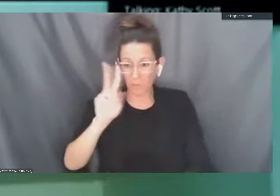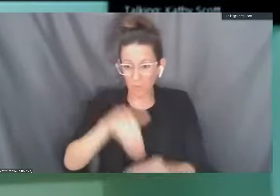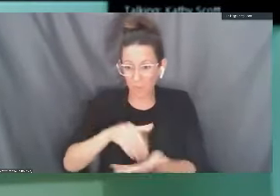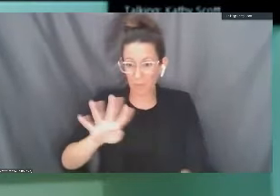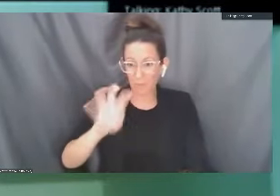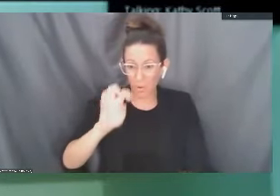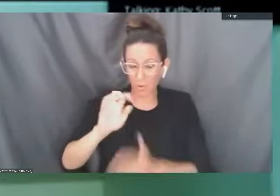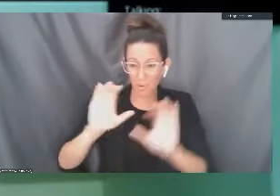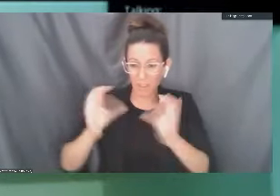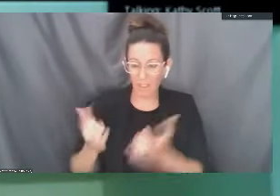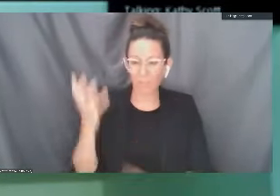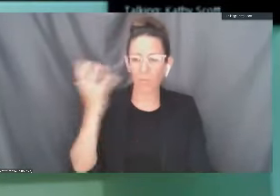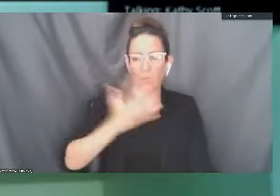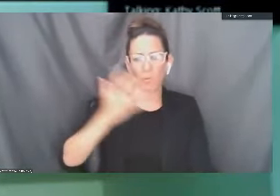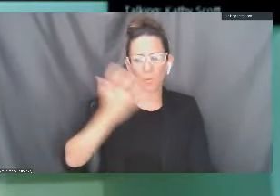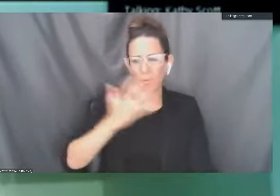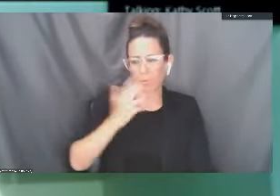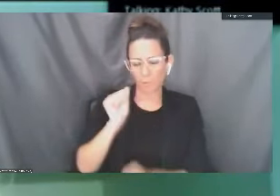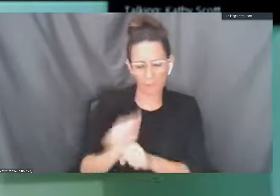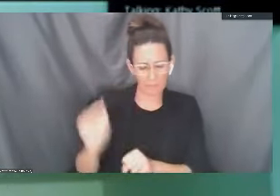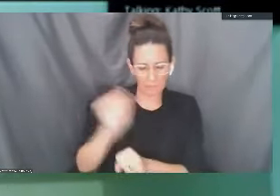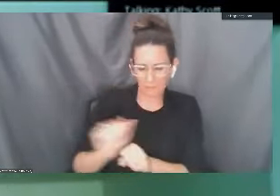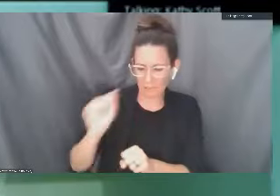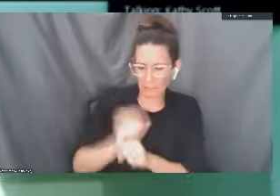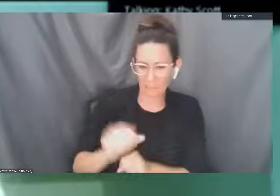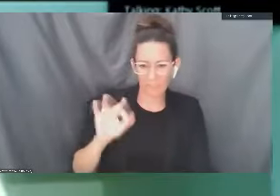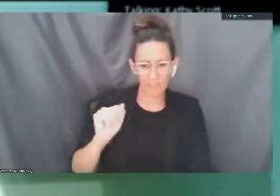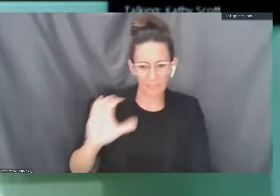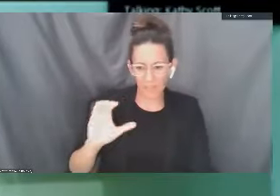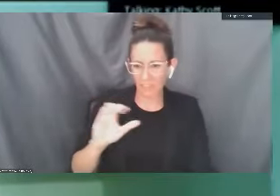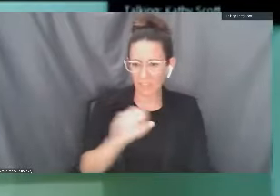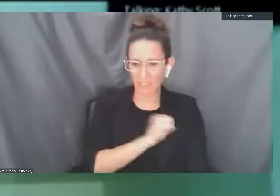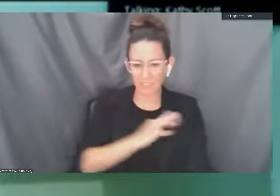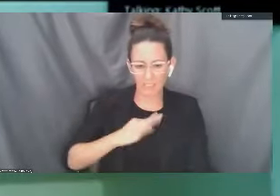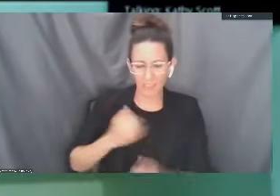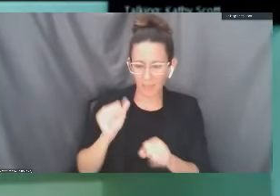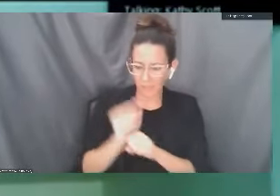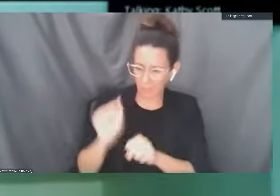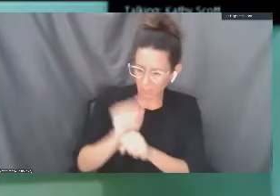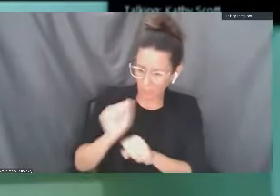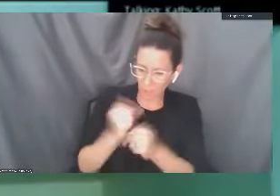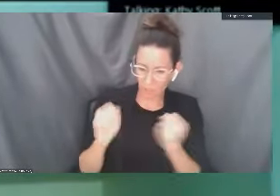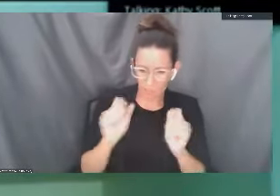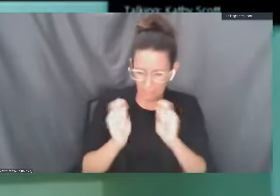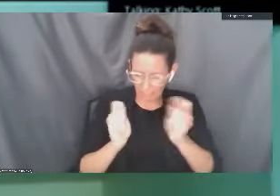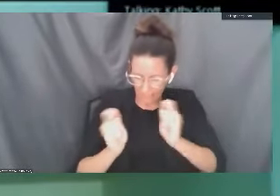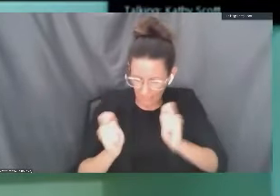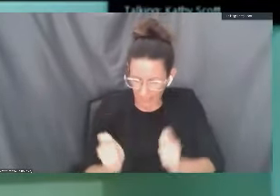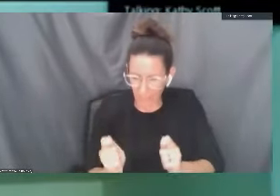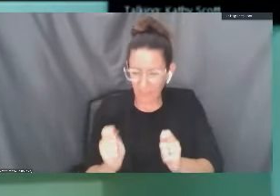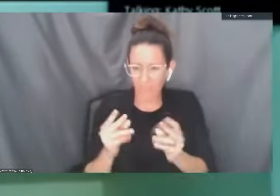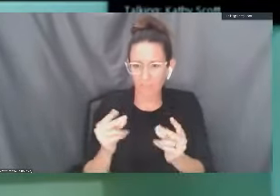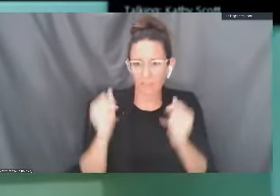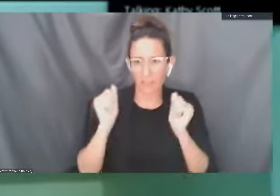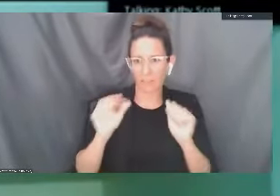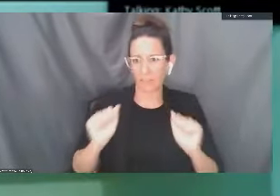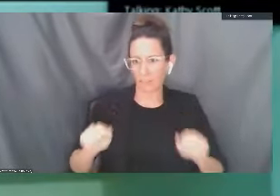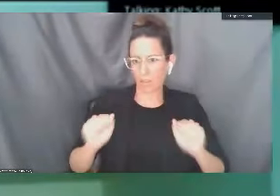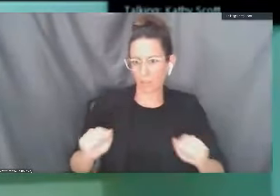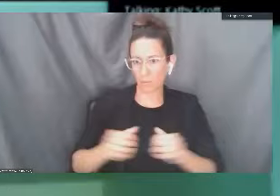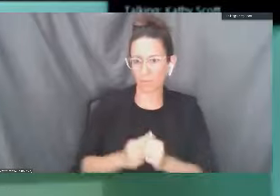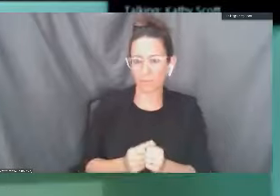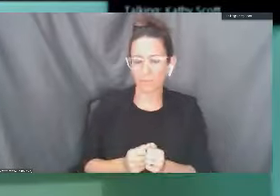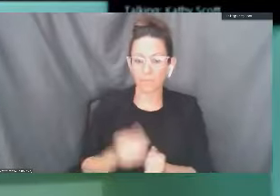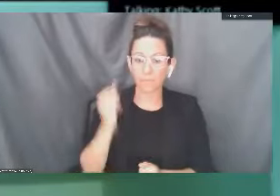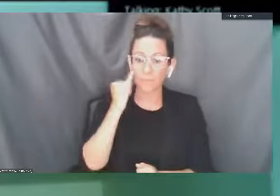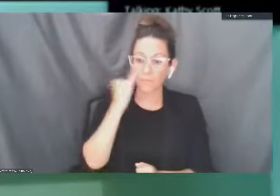very, very big task. And faculty and staff are working overtime to get it done as quickly as possible. If there is a change